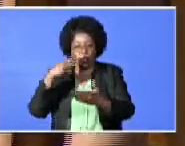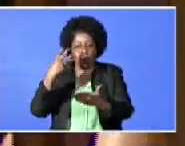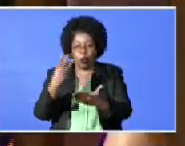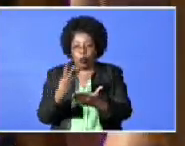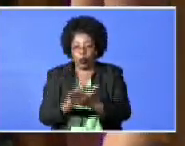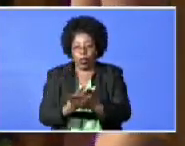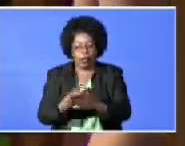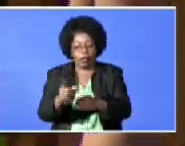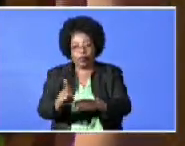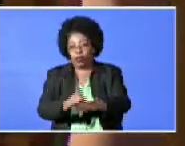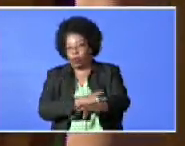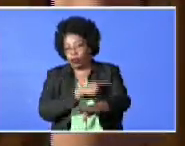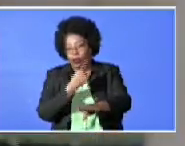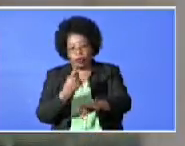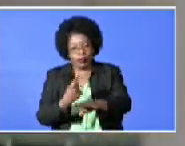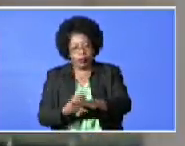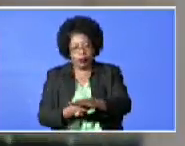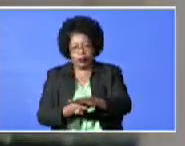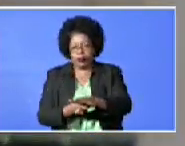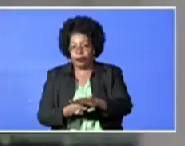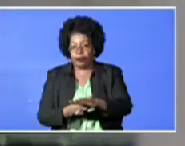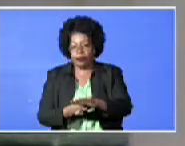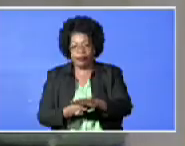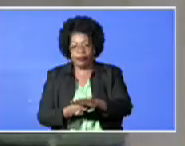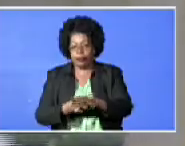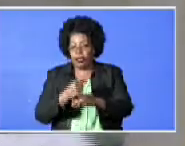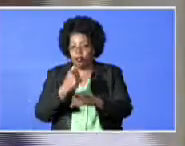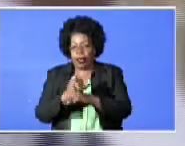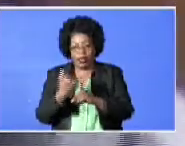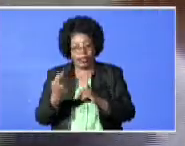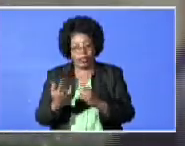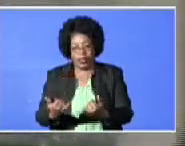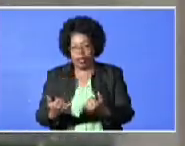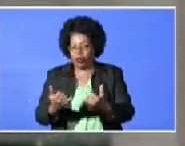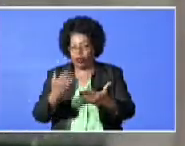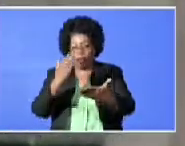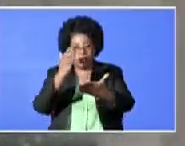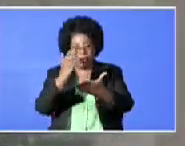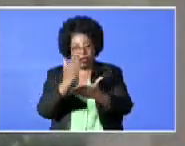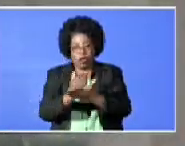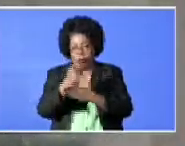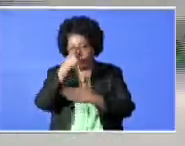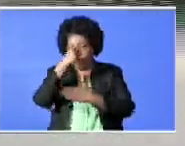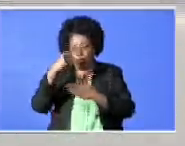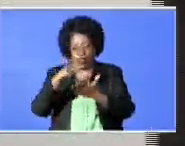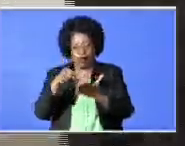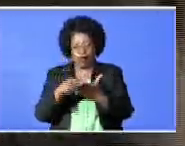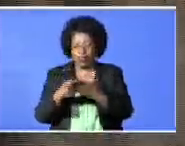so long, is in a state of suspension due to this virus.